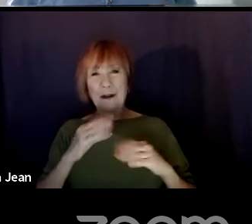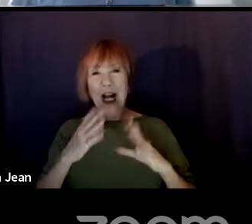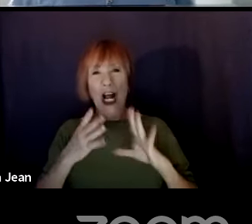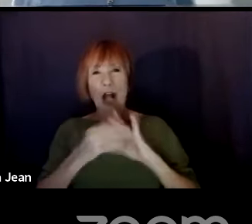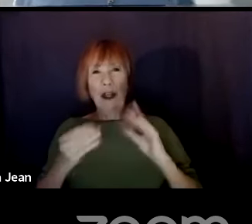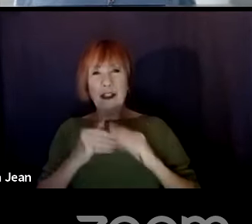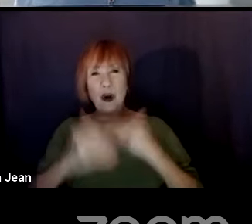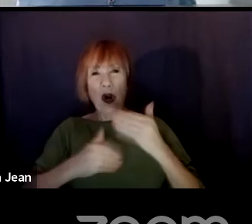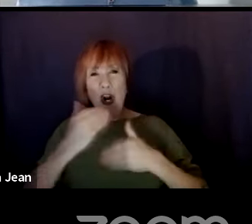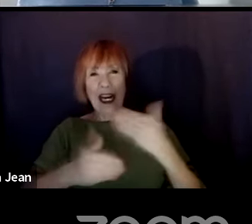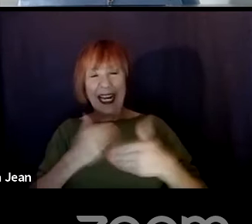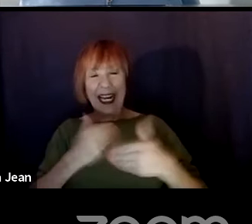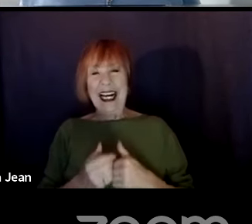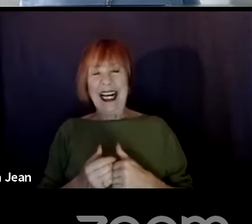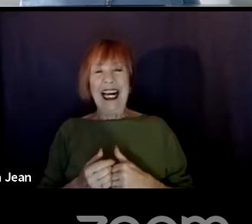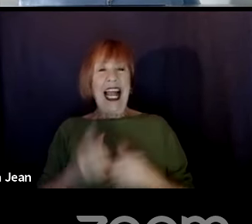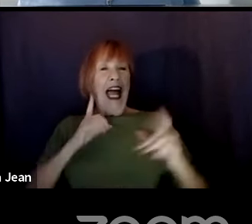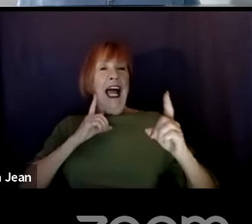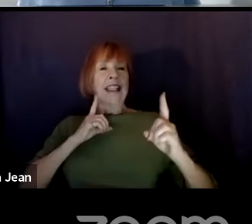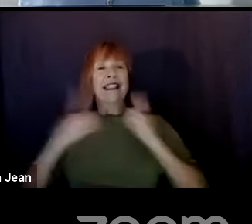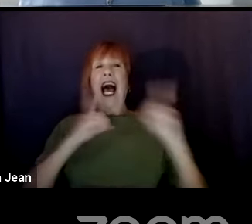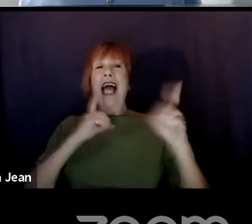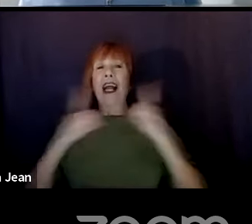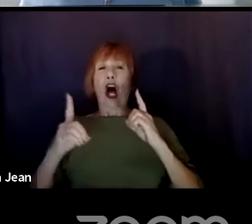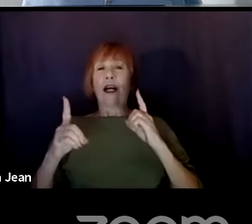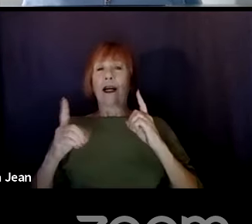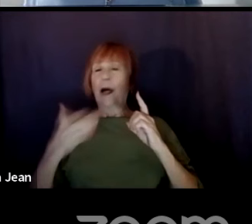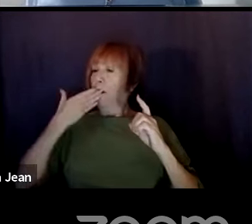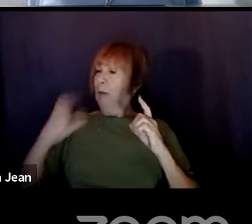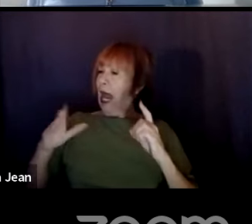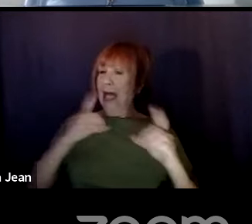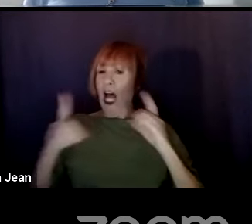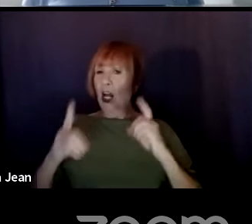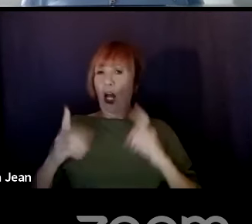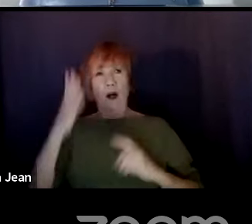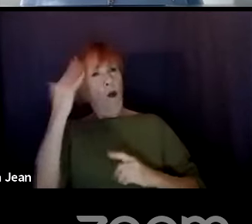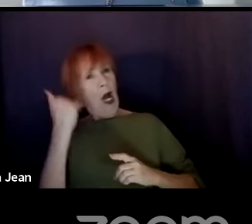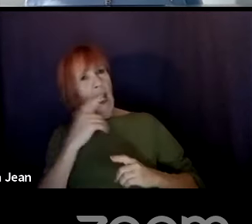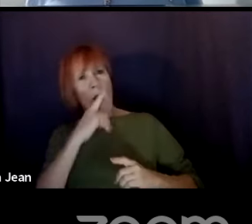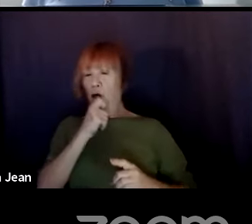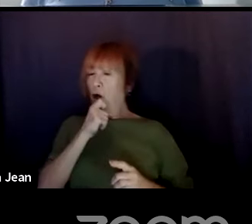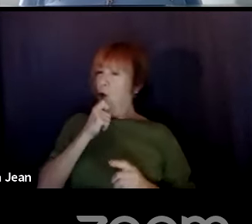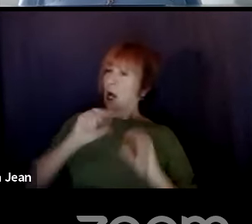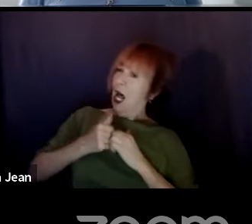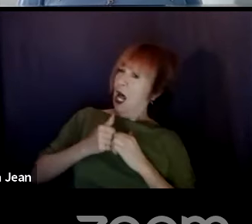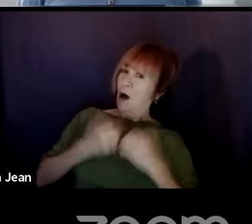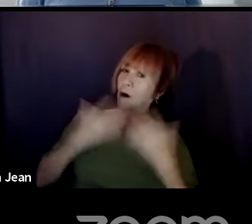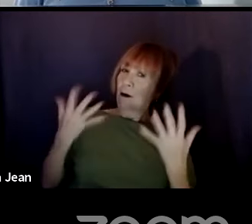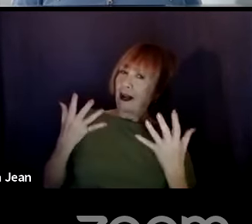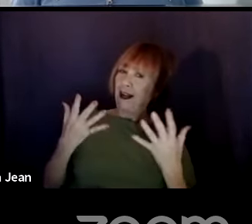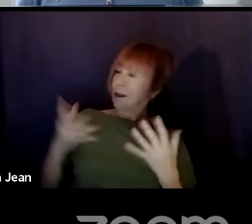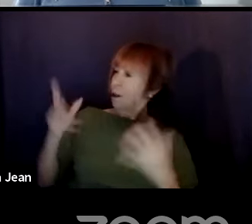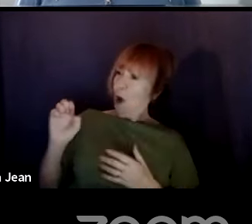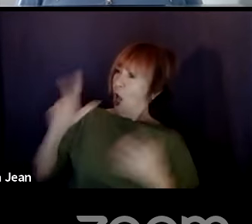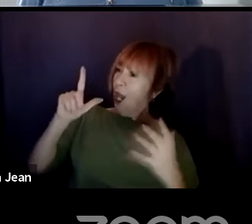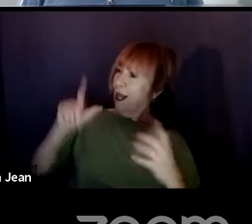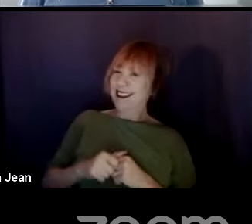bad dialogue. What makes dialogue bad? Why? Who? How? Paul?